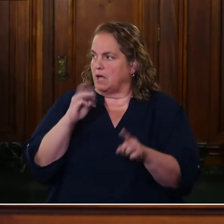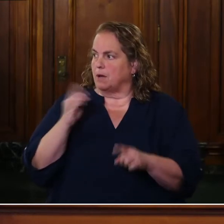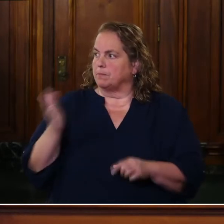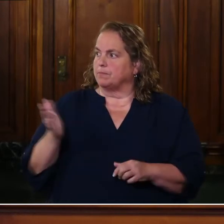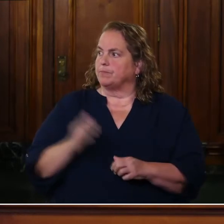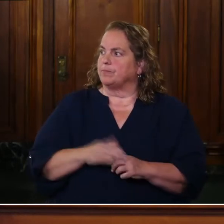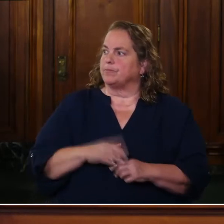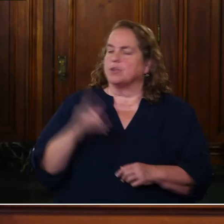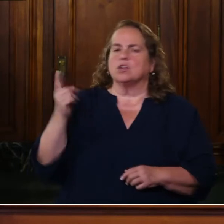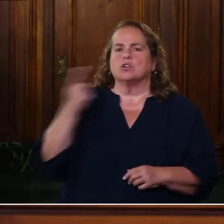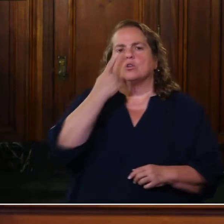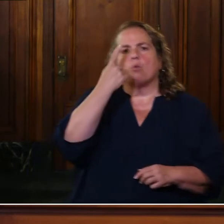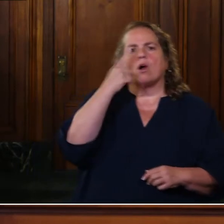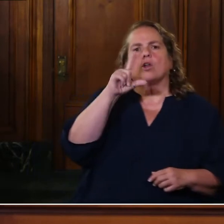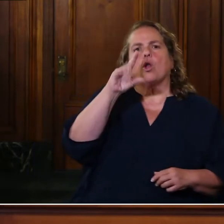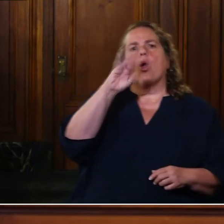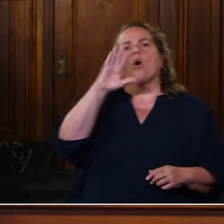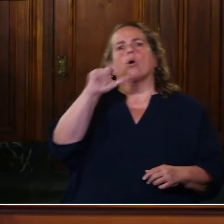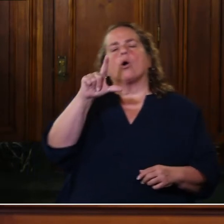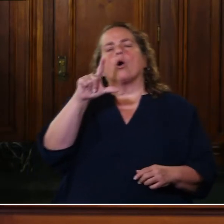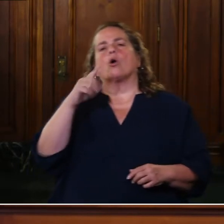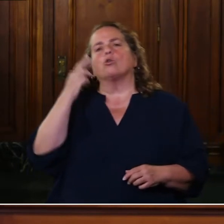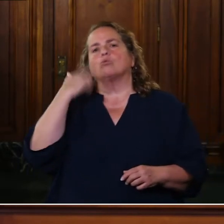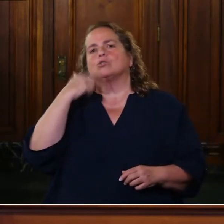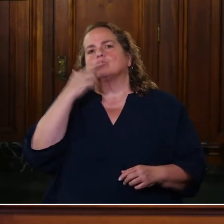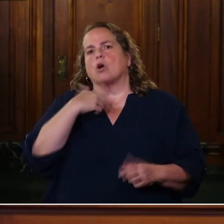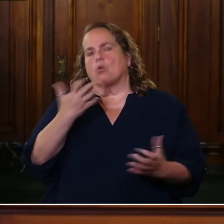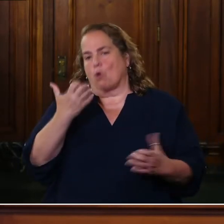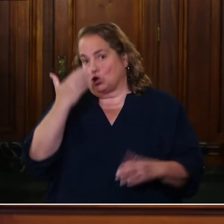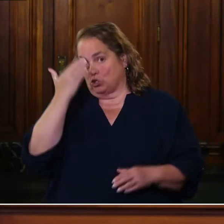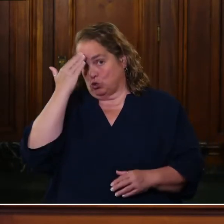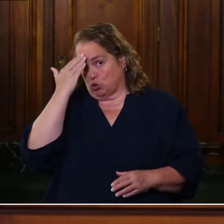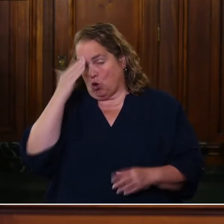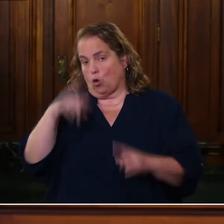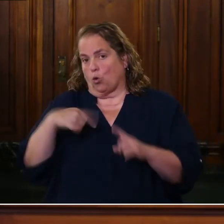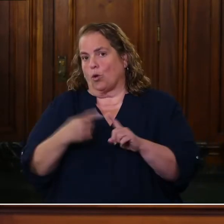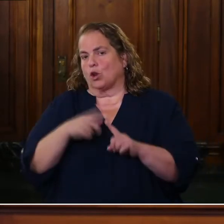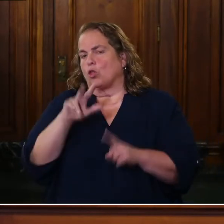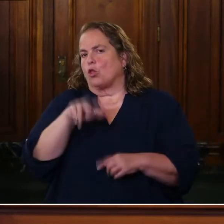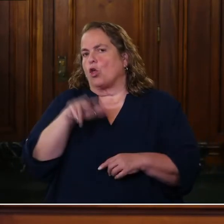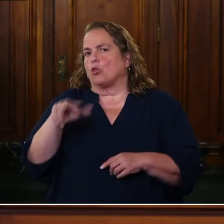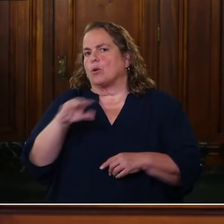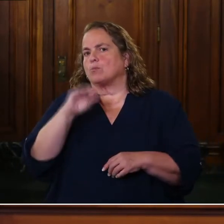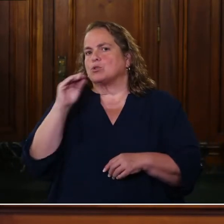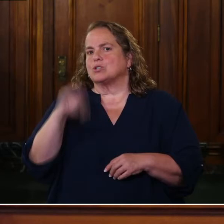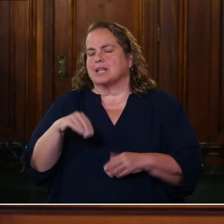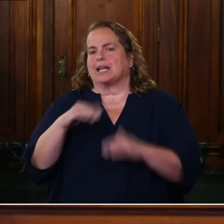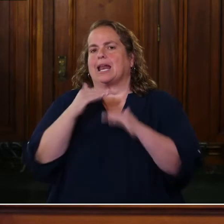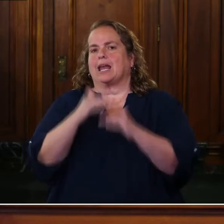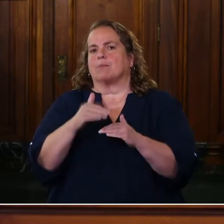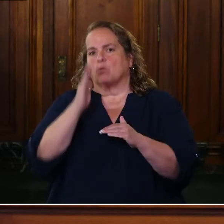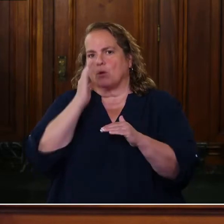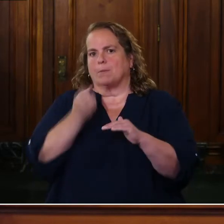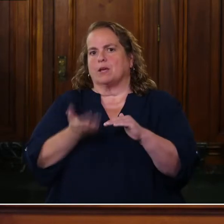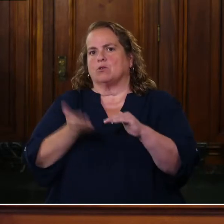There's a local restaurateur here who wants to know when the 33% limit will be raised.